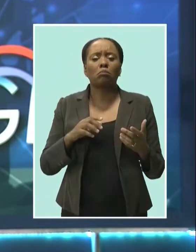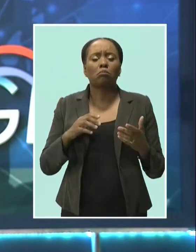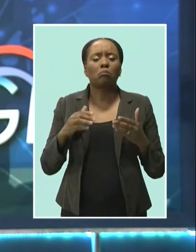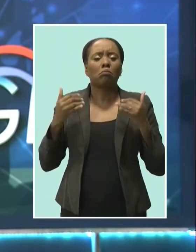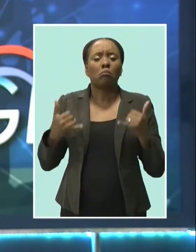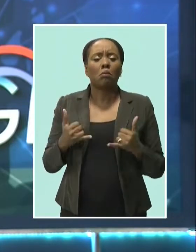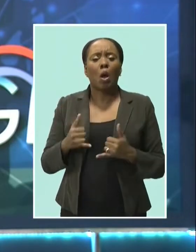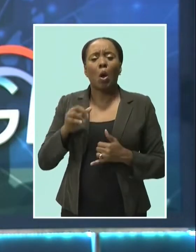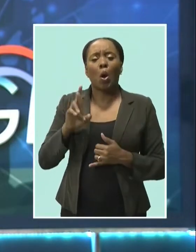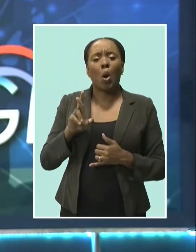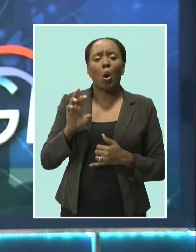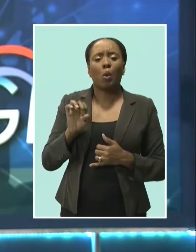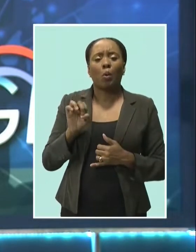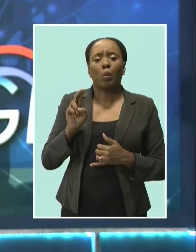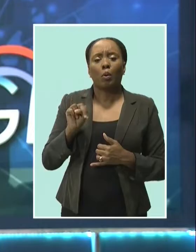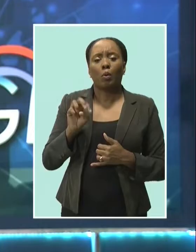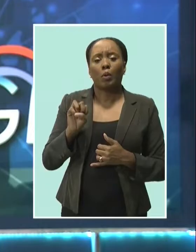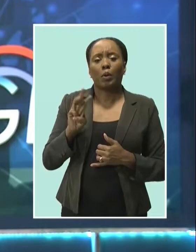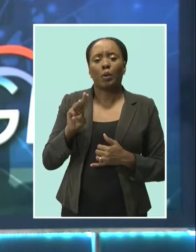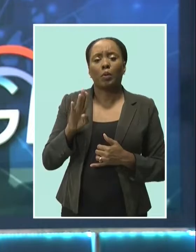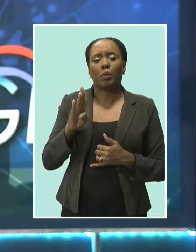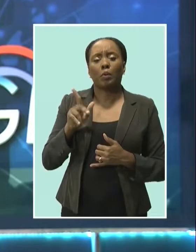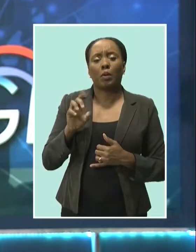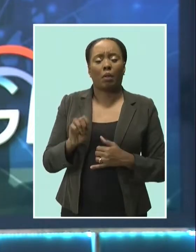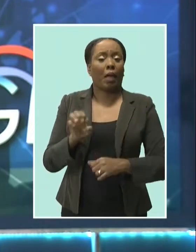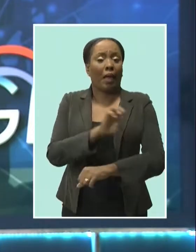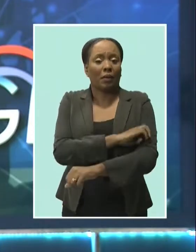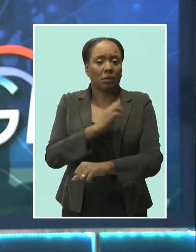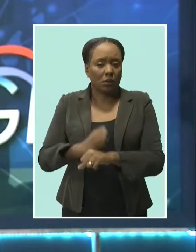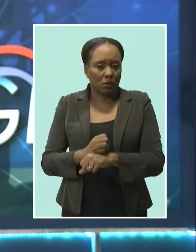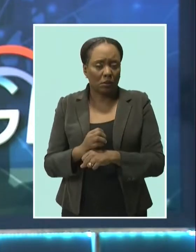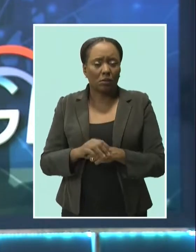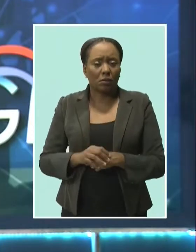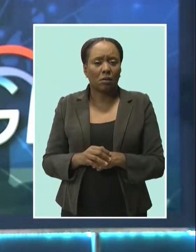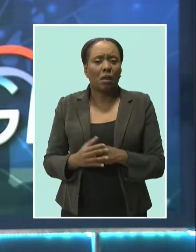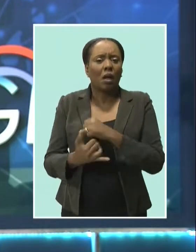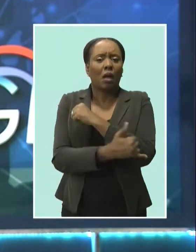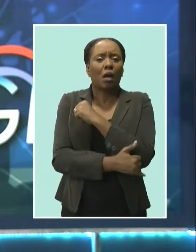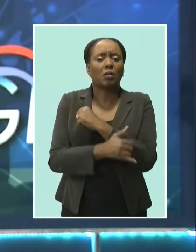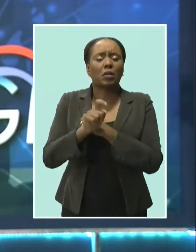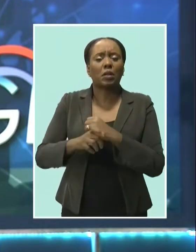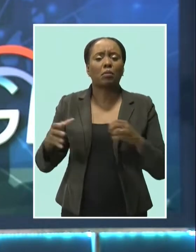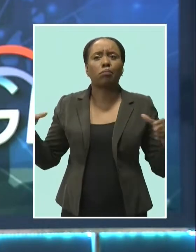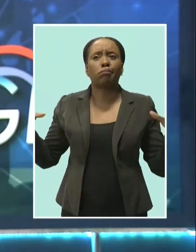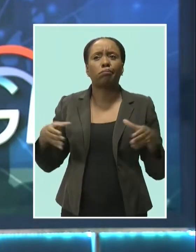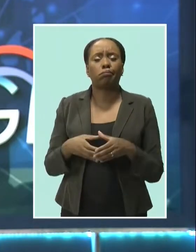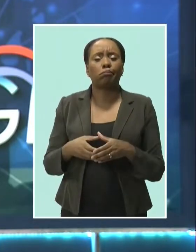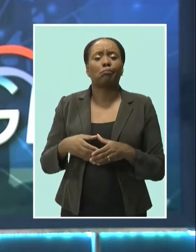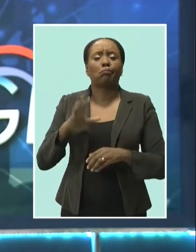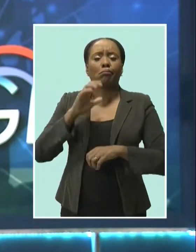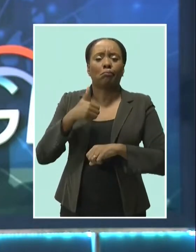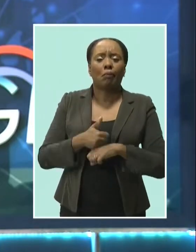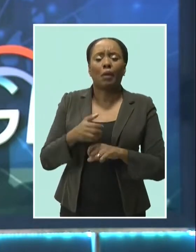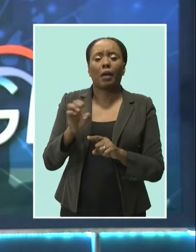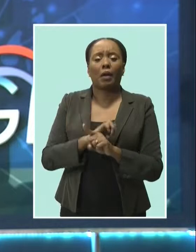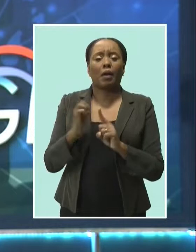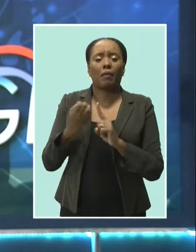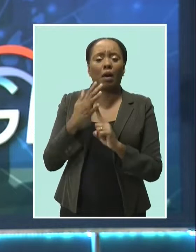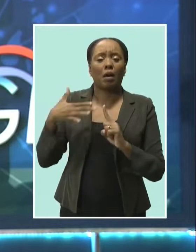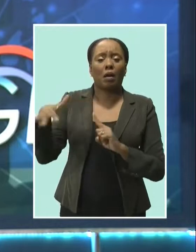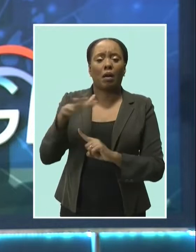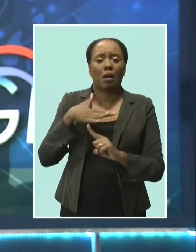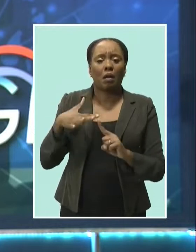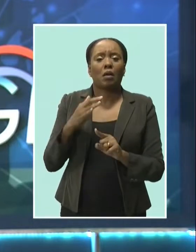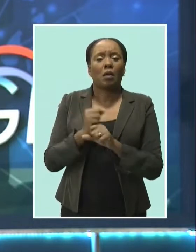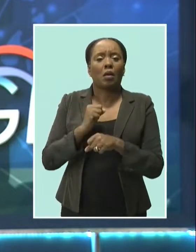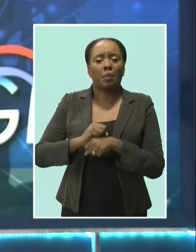genuinely renewable and sustainable. He made a plea for countries to come together to create the environment that enables every sector of